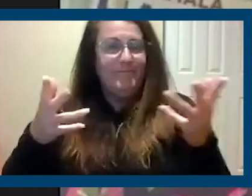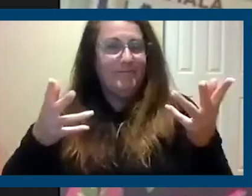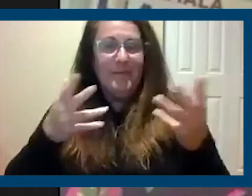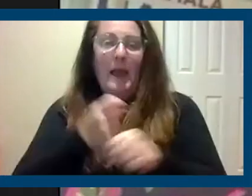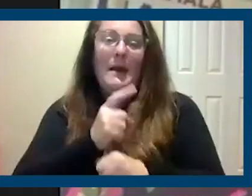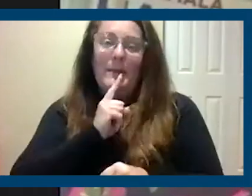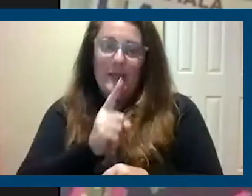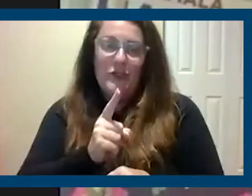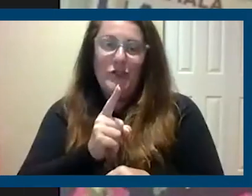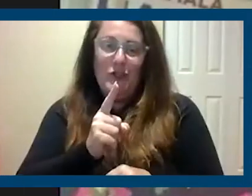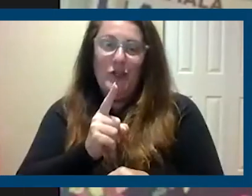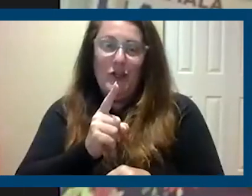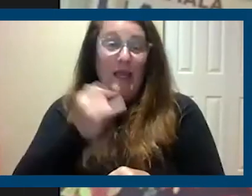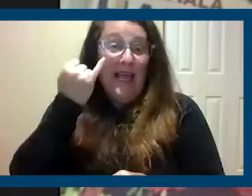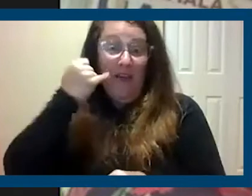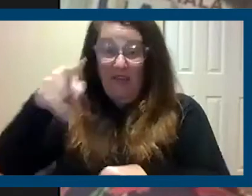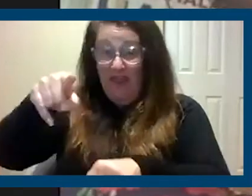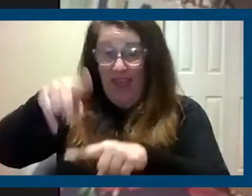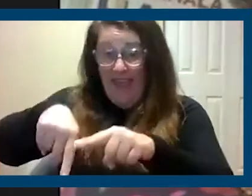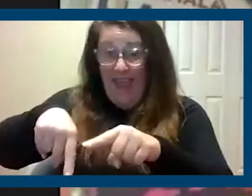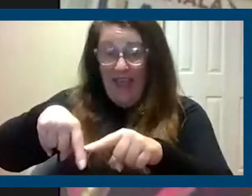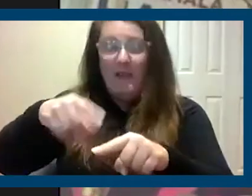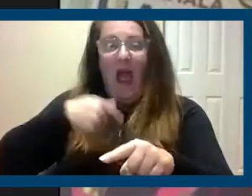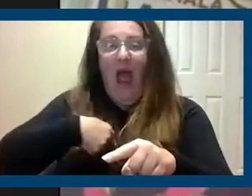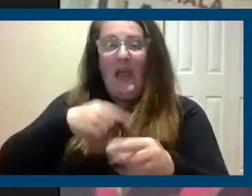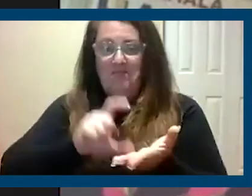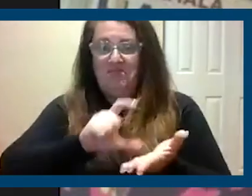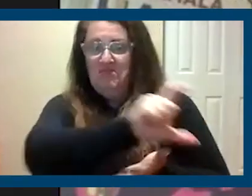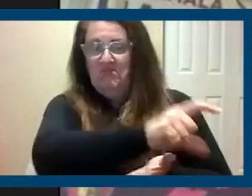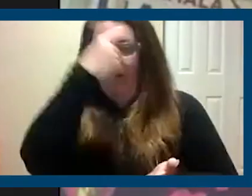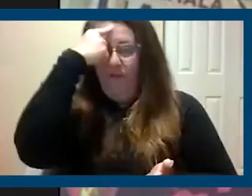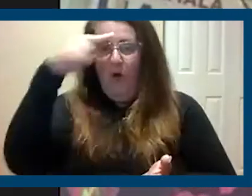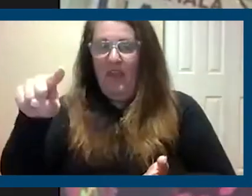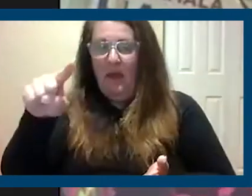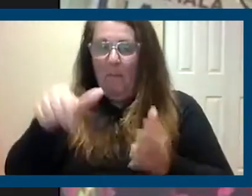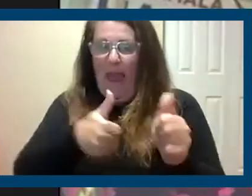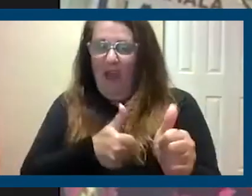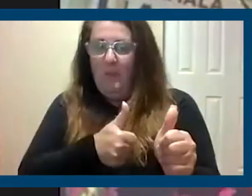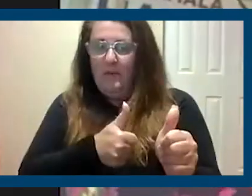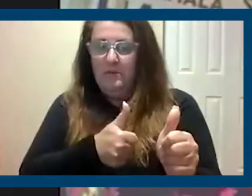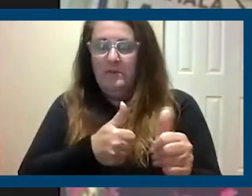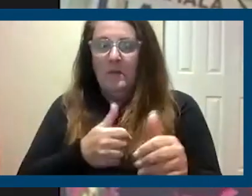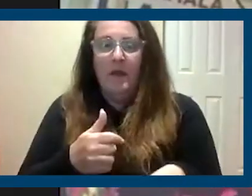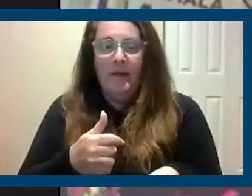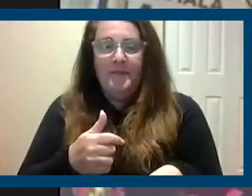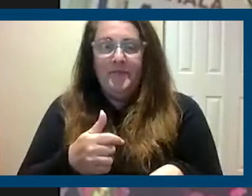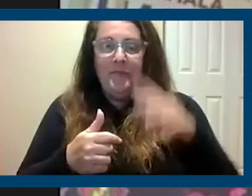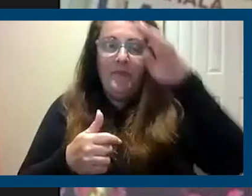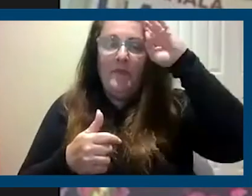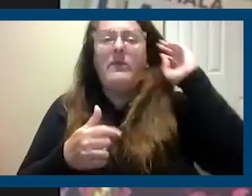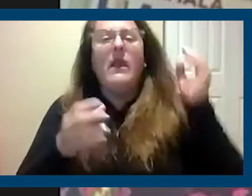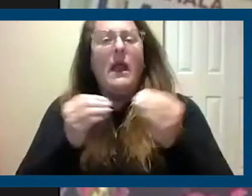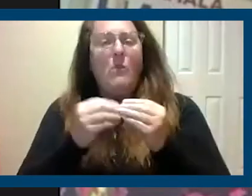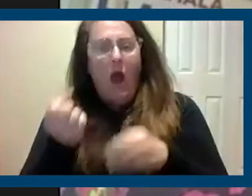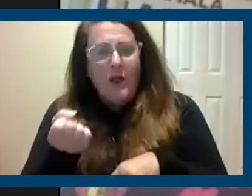have the funds just in case something like this happens and they're not able to pay the rent. And I'm more lenient and more